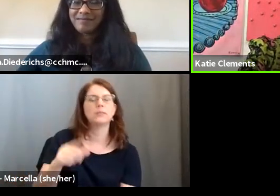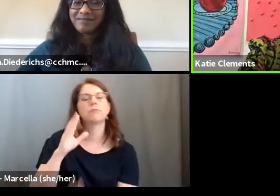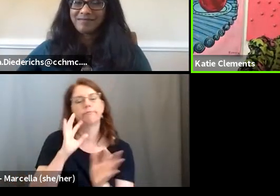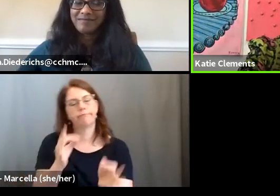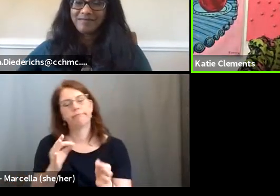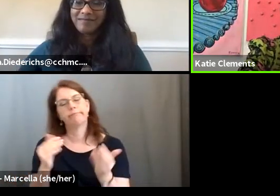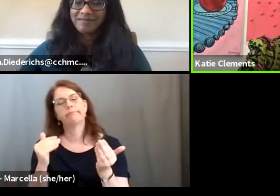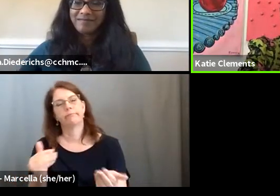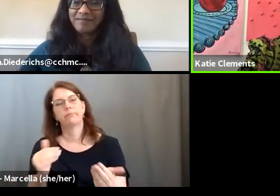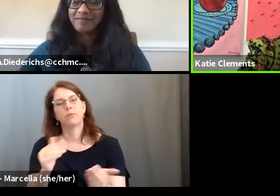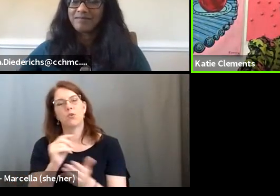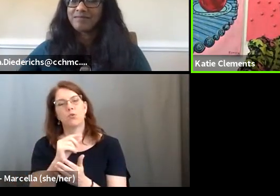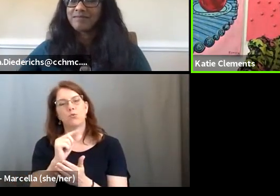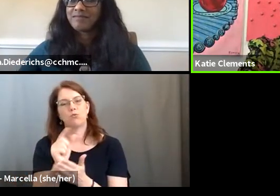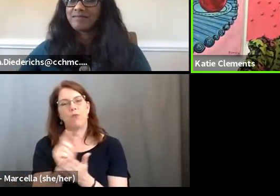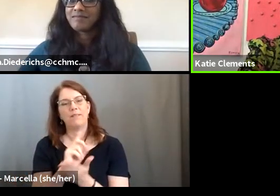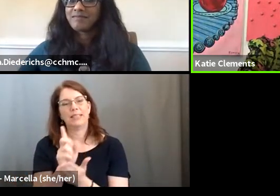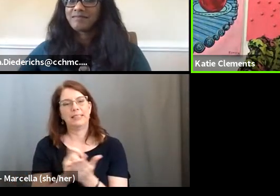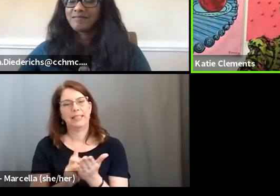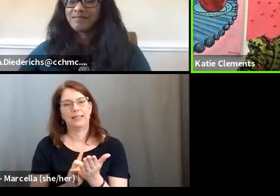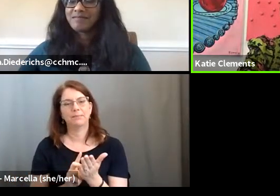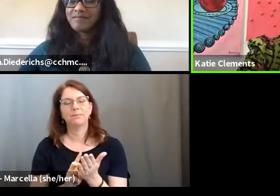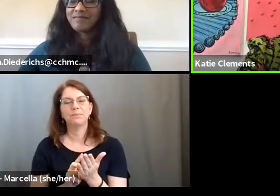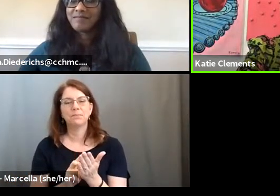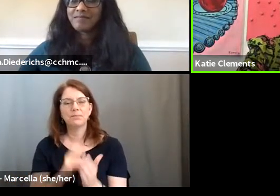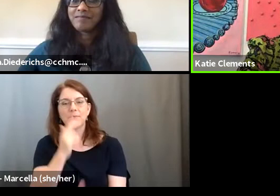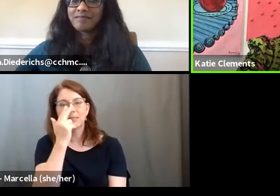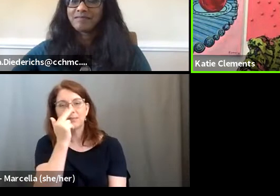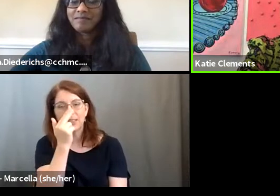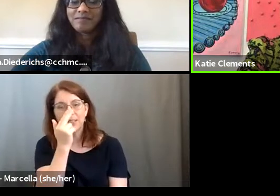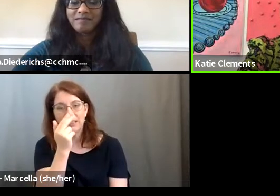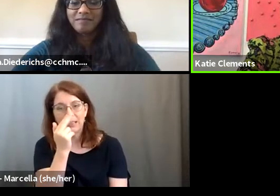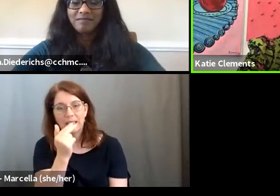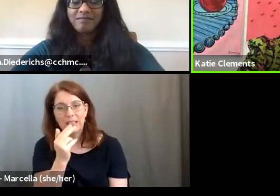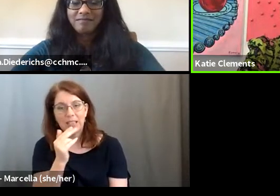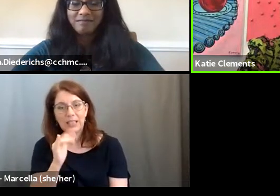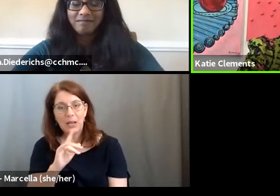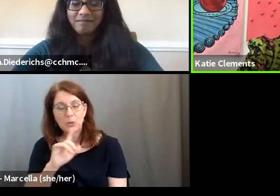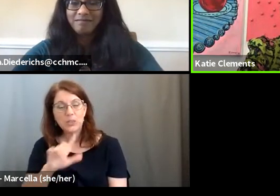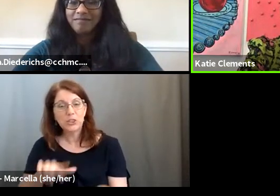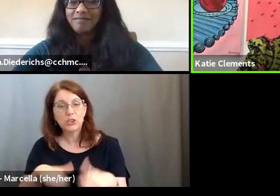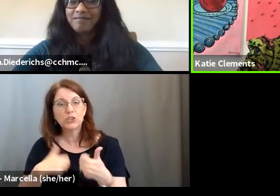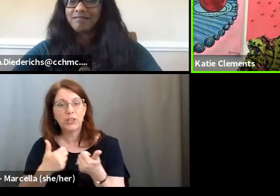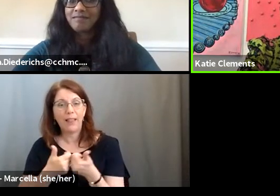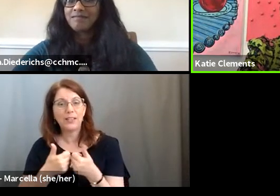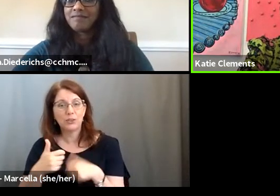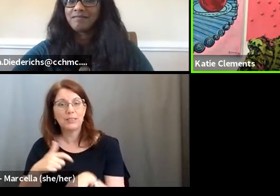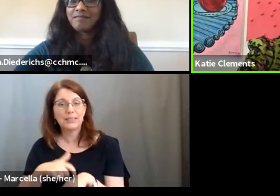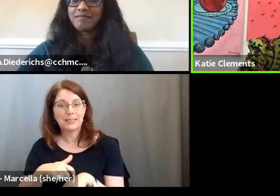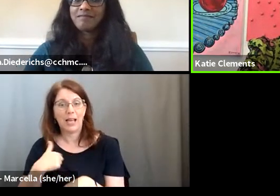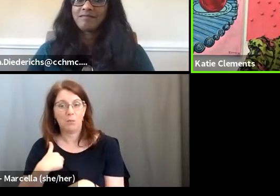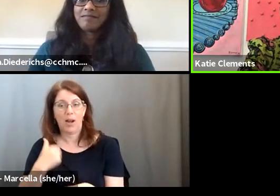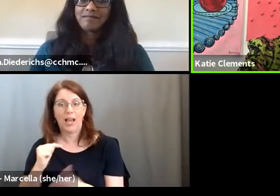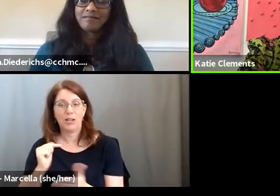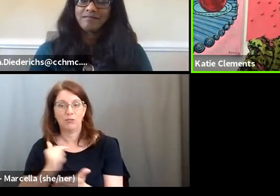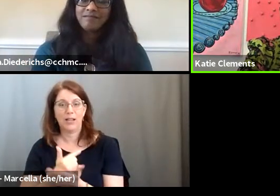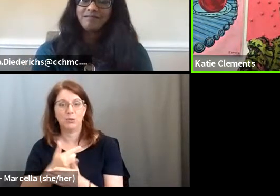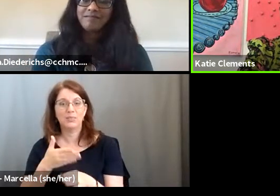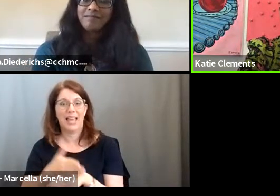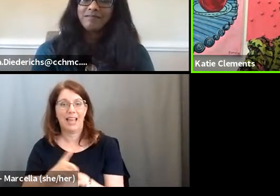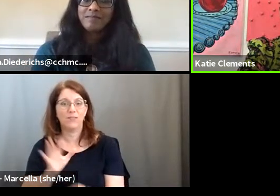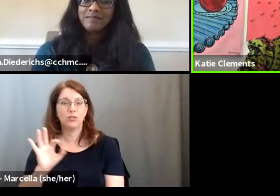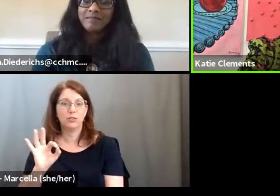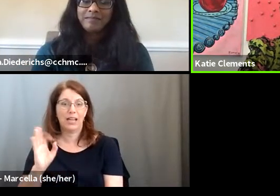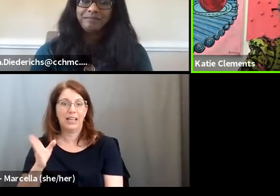And the funny thing is, it was a challenging time when we graduated because it was right after 9